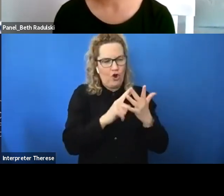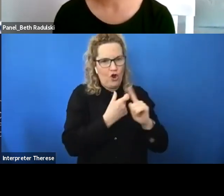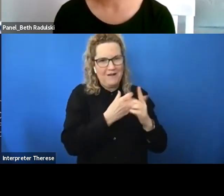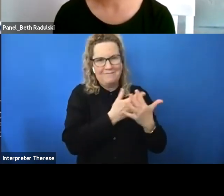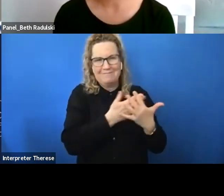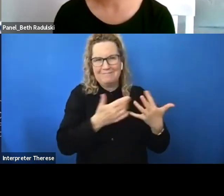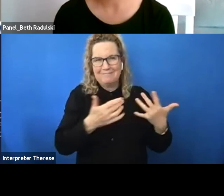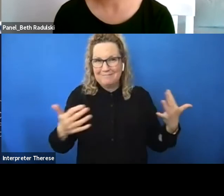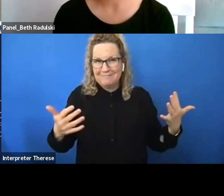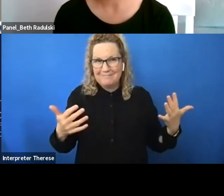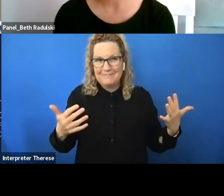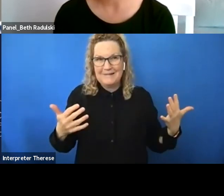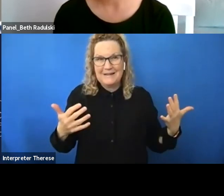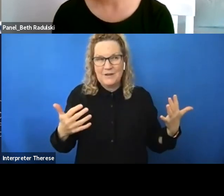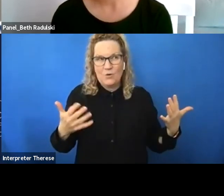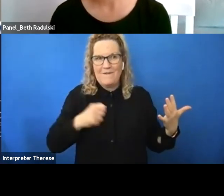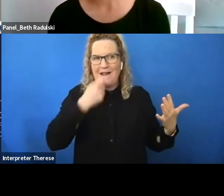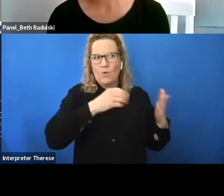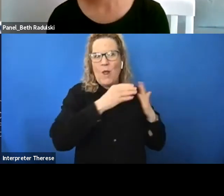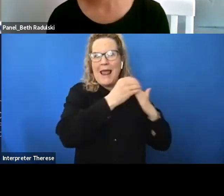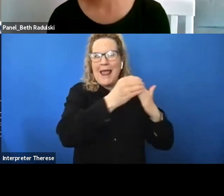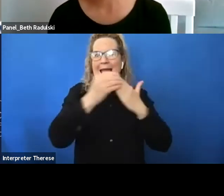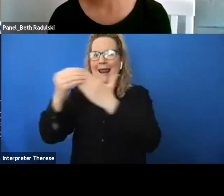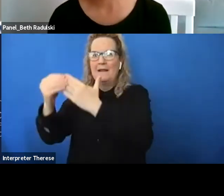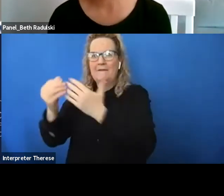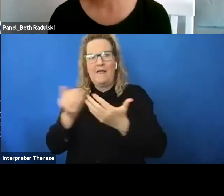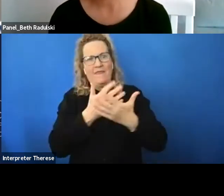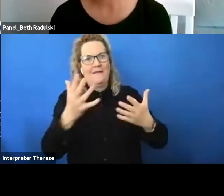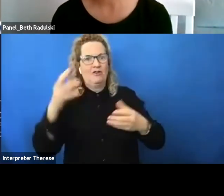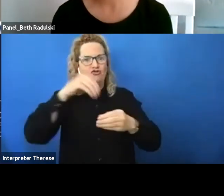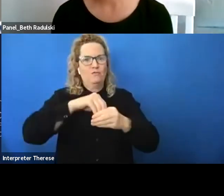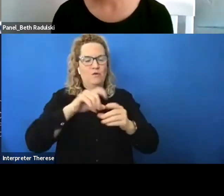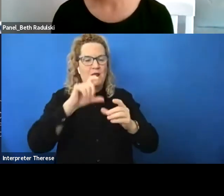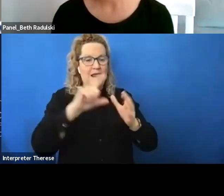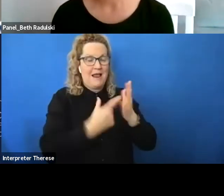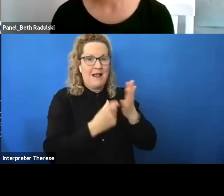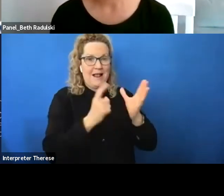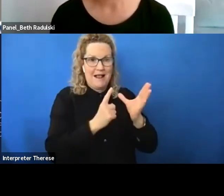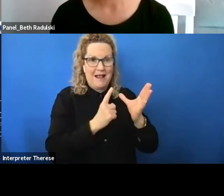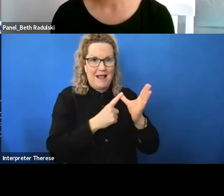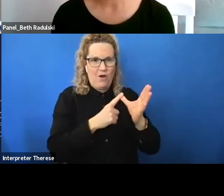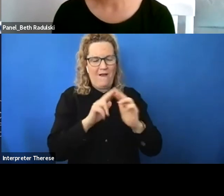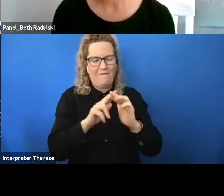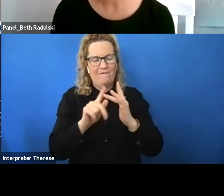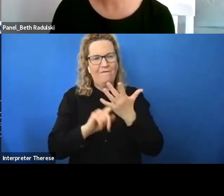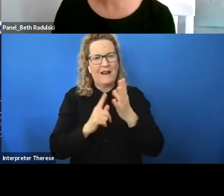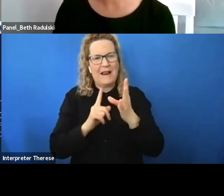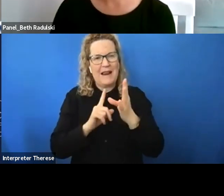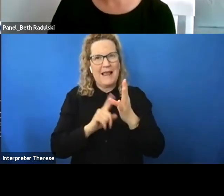we've had a few leaders um that have contributed to this space kara finley is another top of my head um